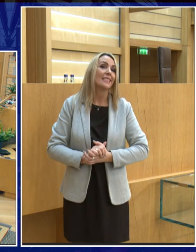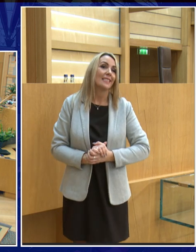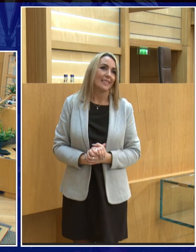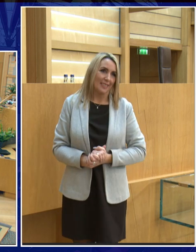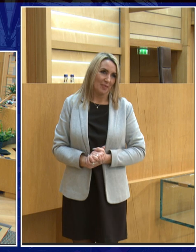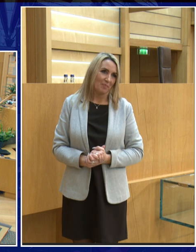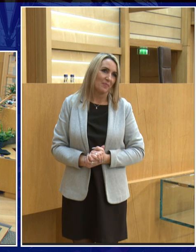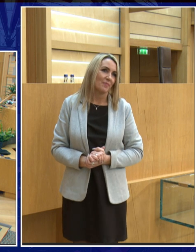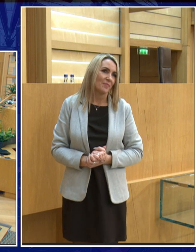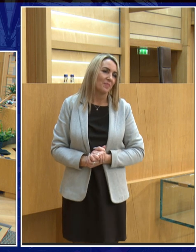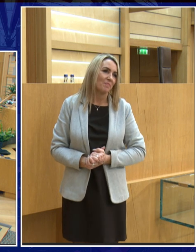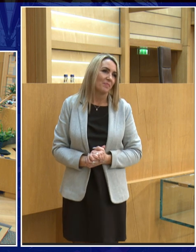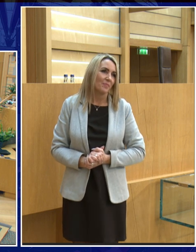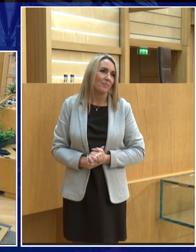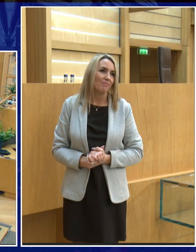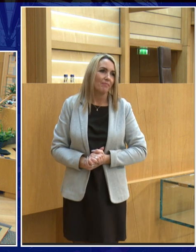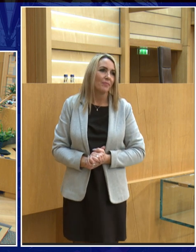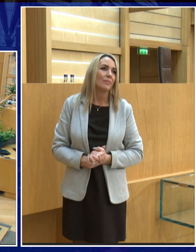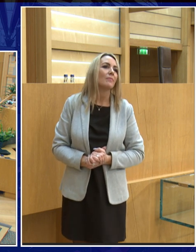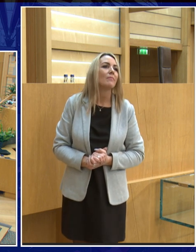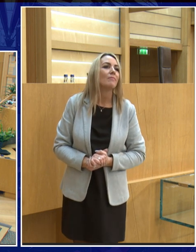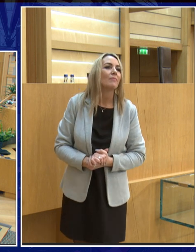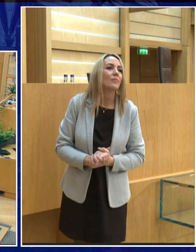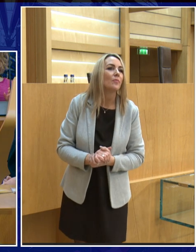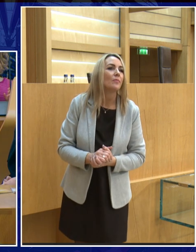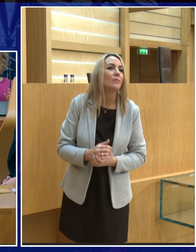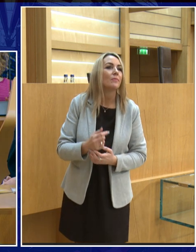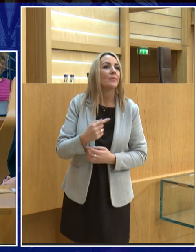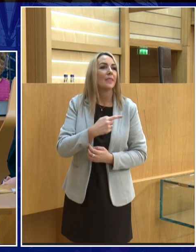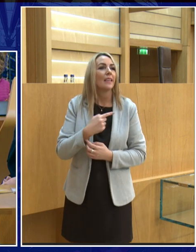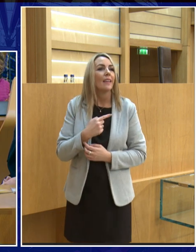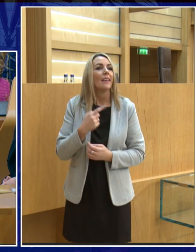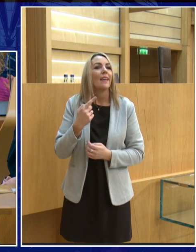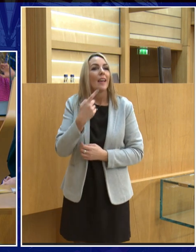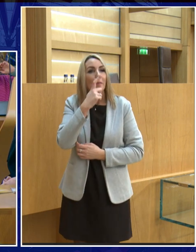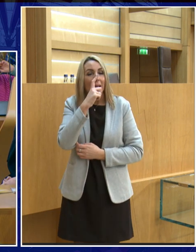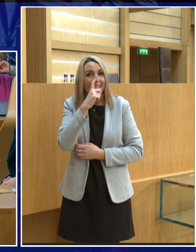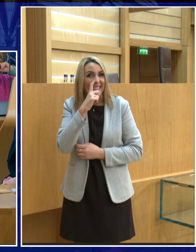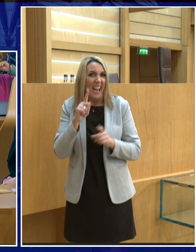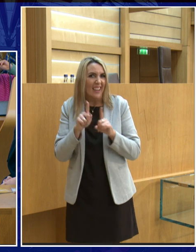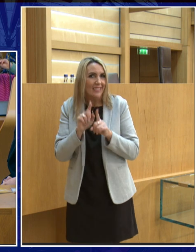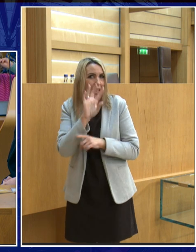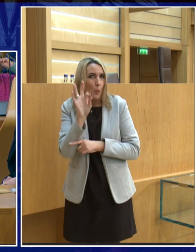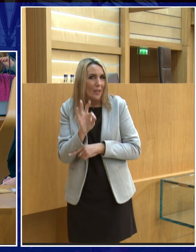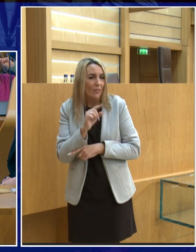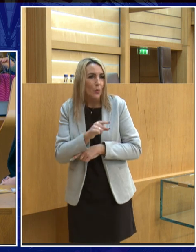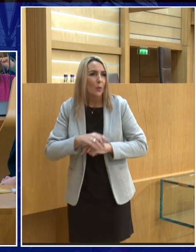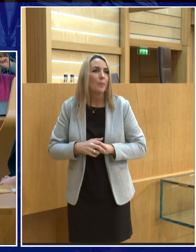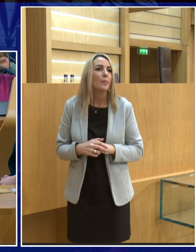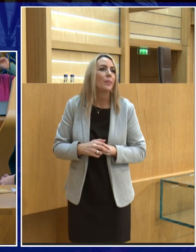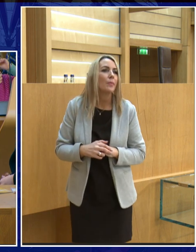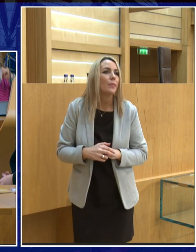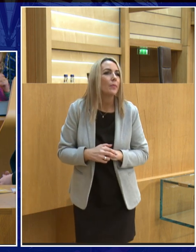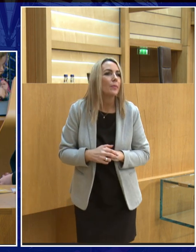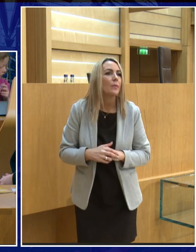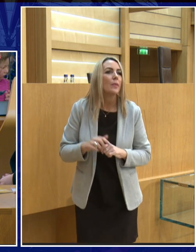there it goes there it goes my name's Savannah and me and sister have the same question so you know how the other planets